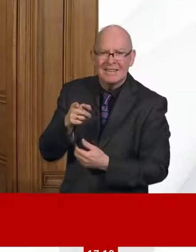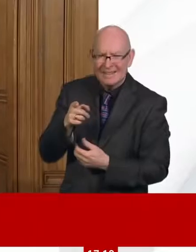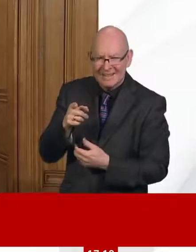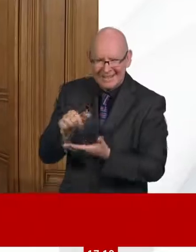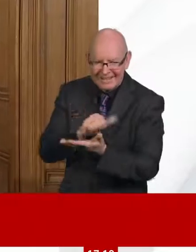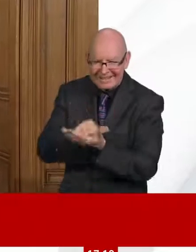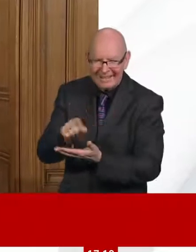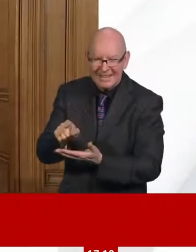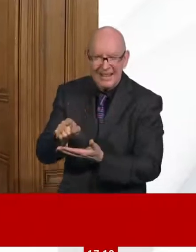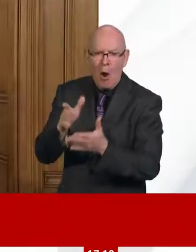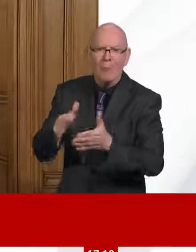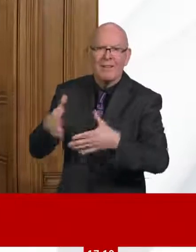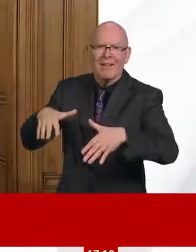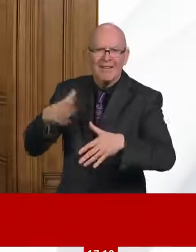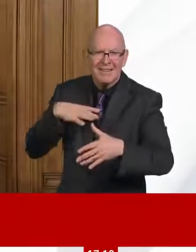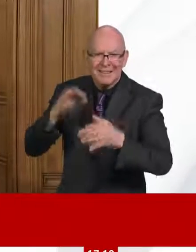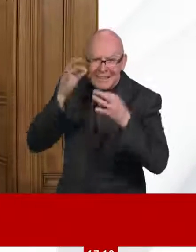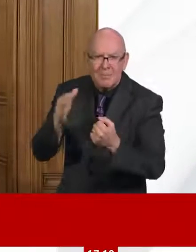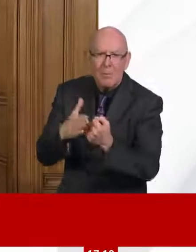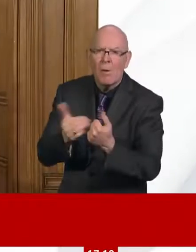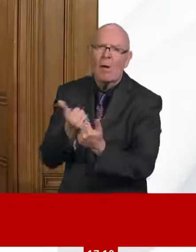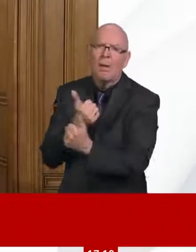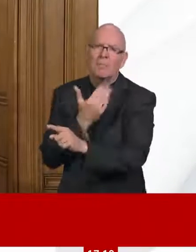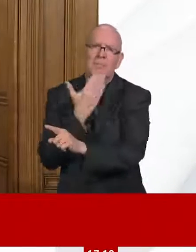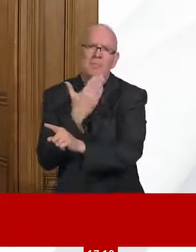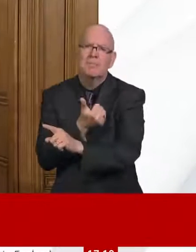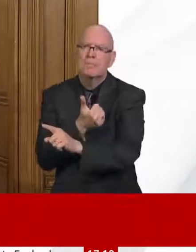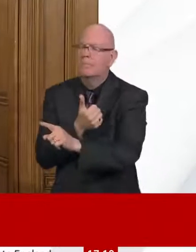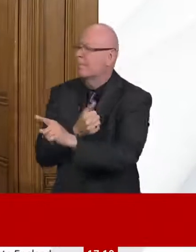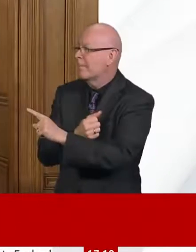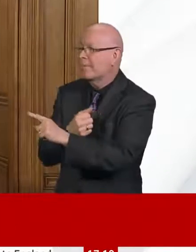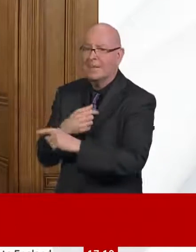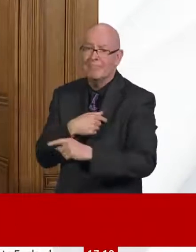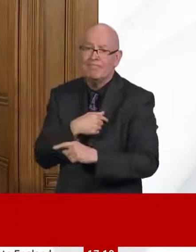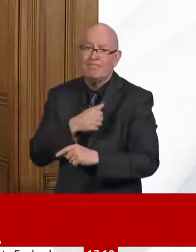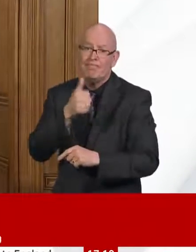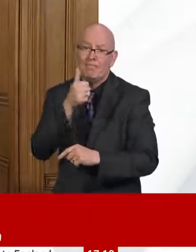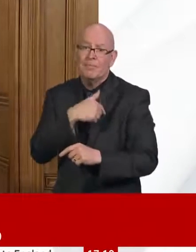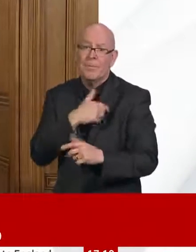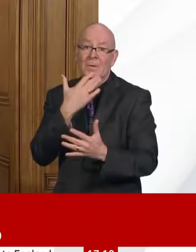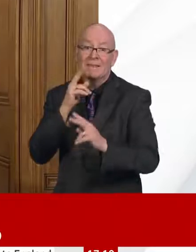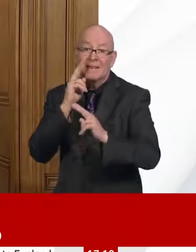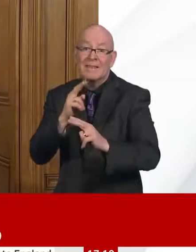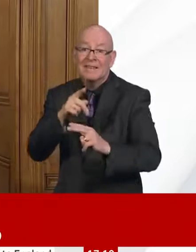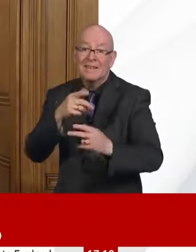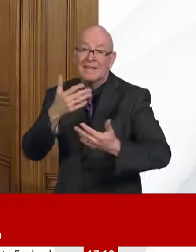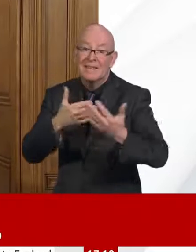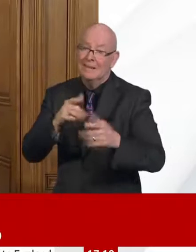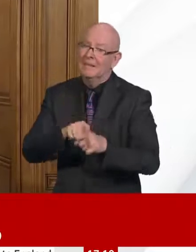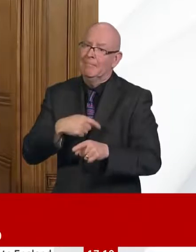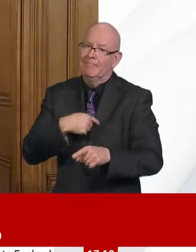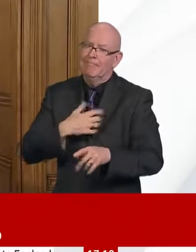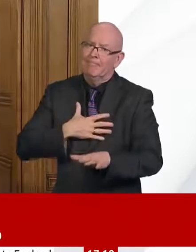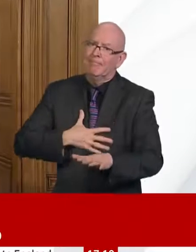thing. People are going to feel that in their jobs and in their household incomes. You know, what I would say and what the OBR report, I think, confirms is that,